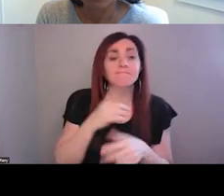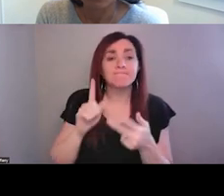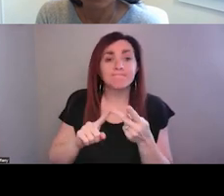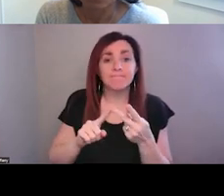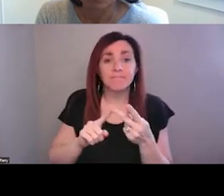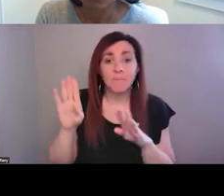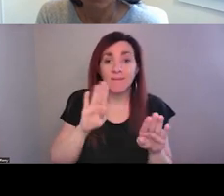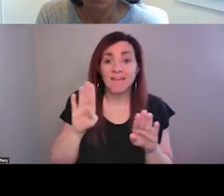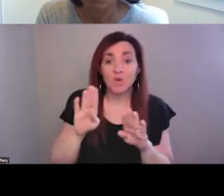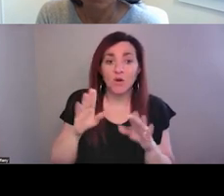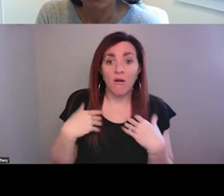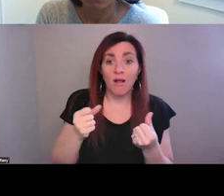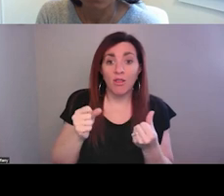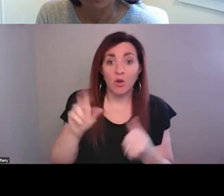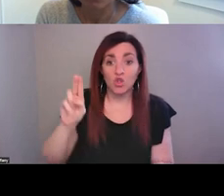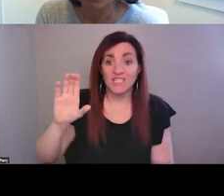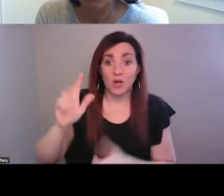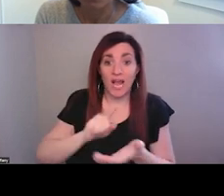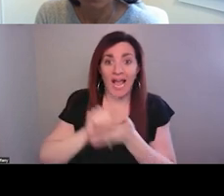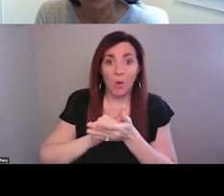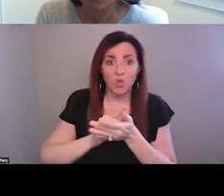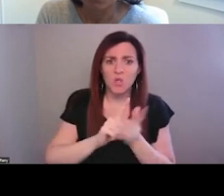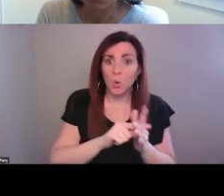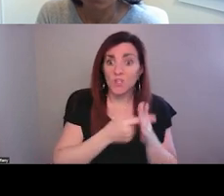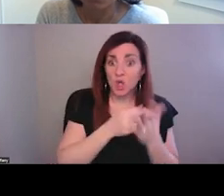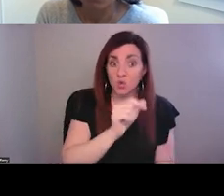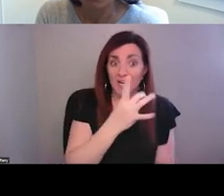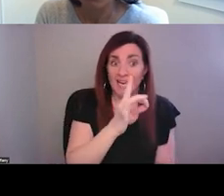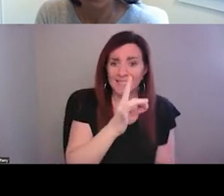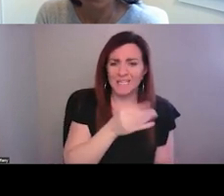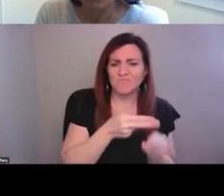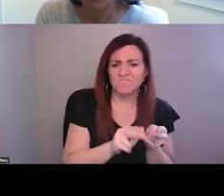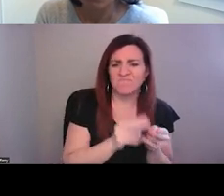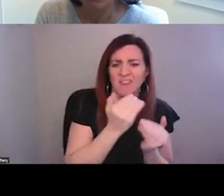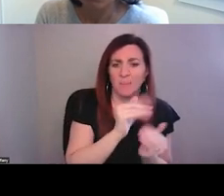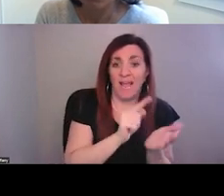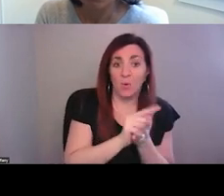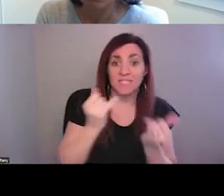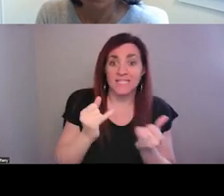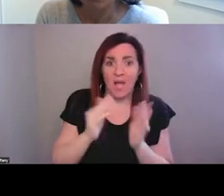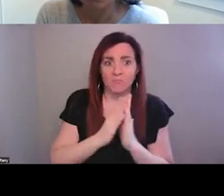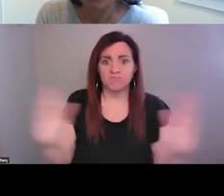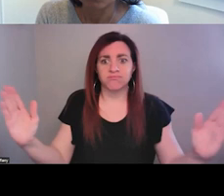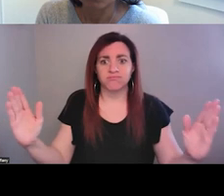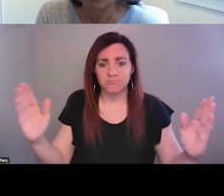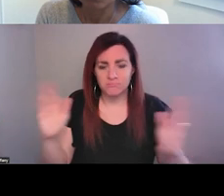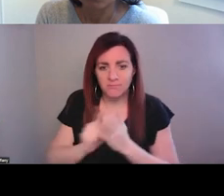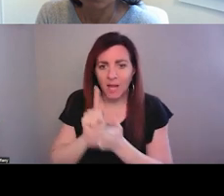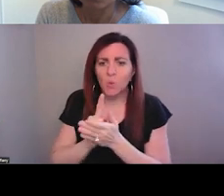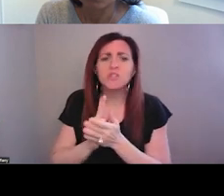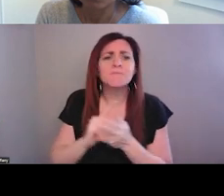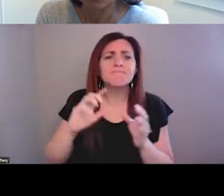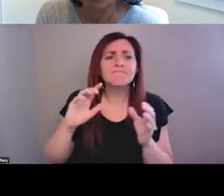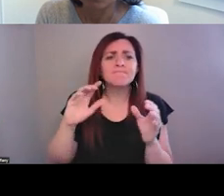behavioral health urgent care hours beyond where we started in 2018. We're also looking at ways to do mobile